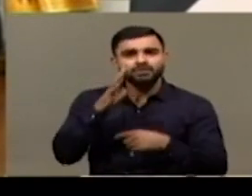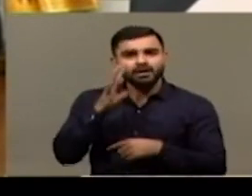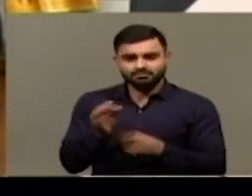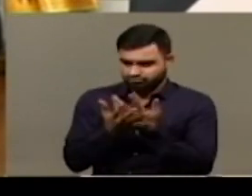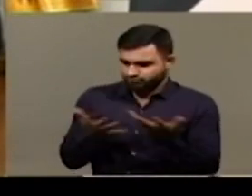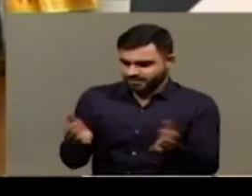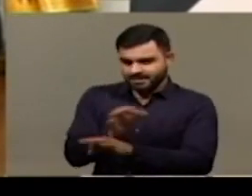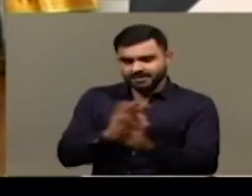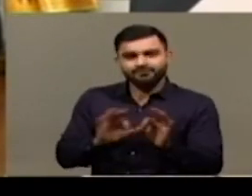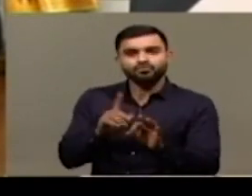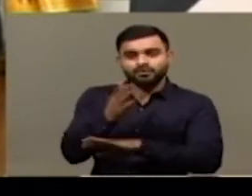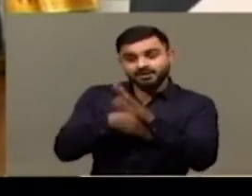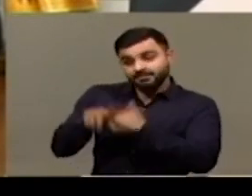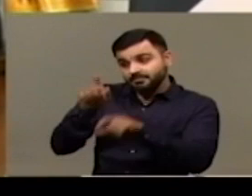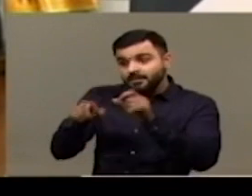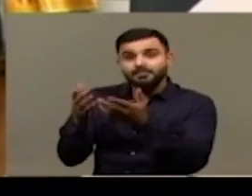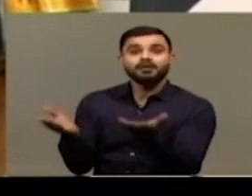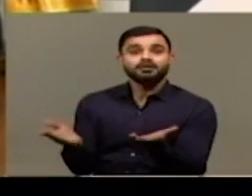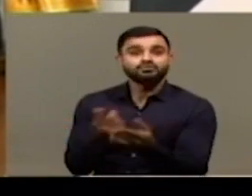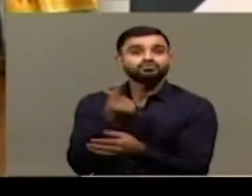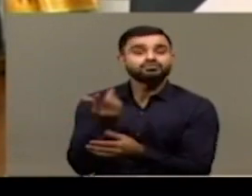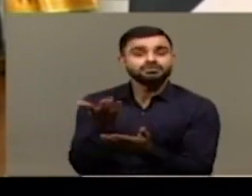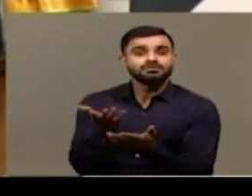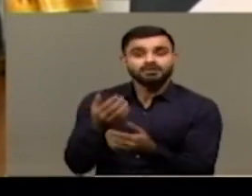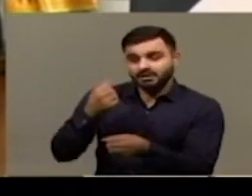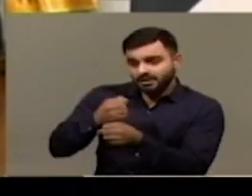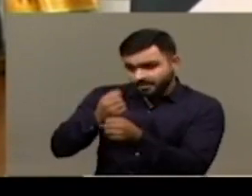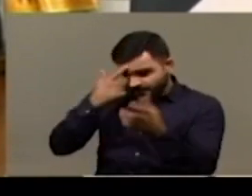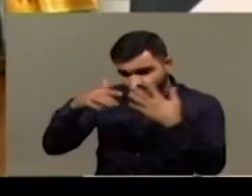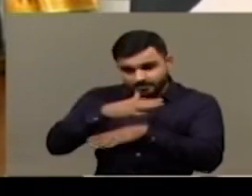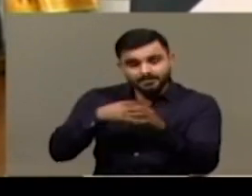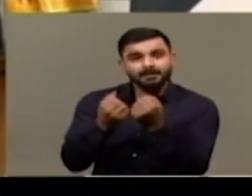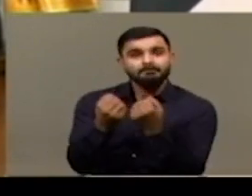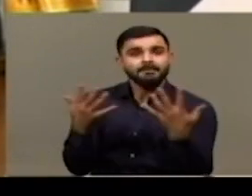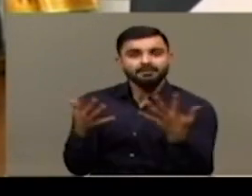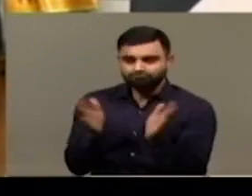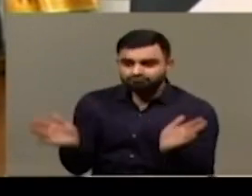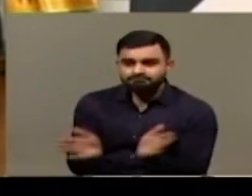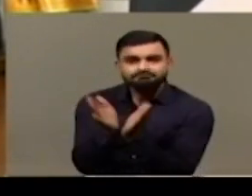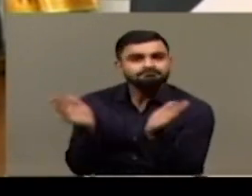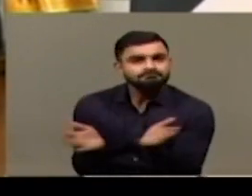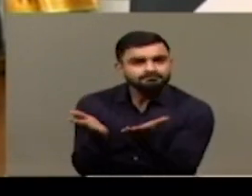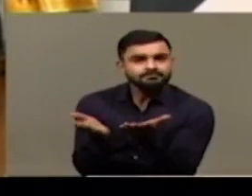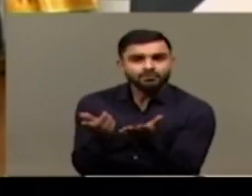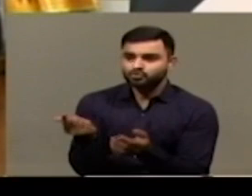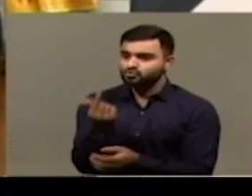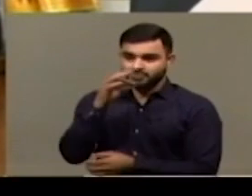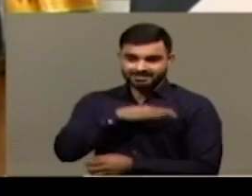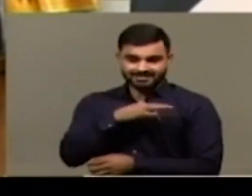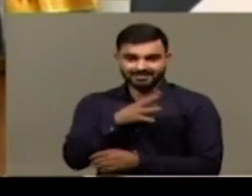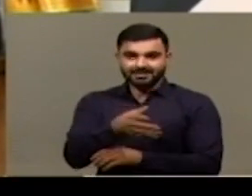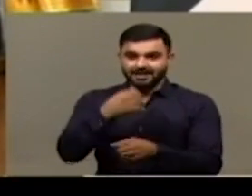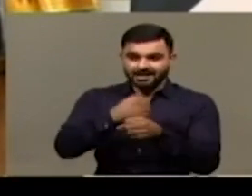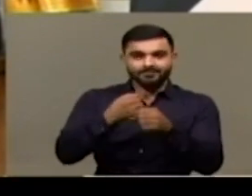we need to actually, you know, promote them and make them reach this sector, this section